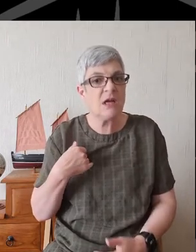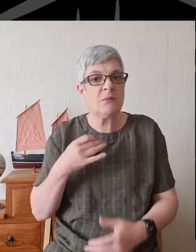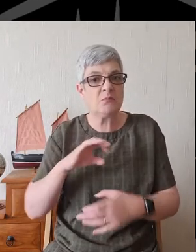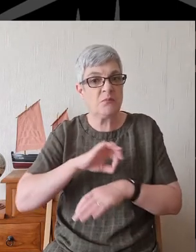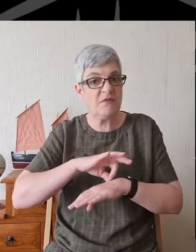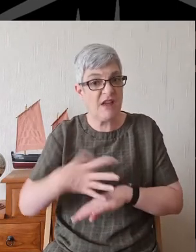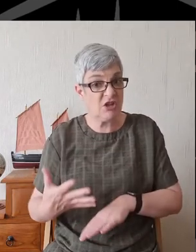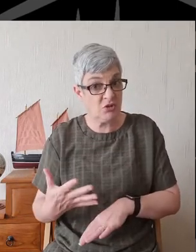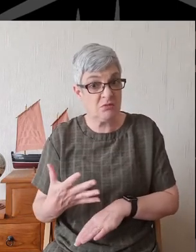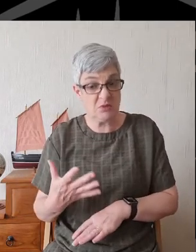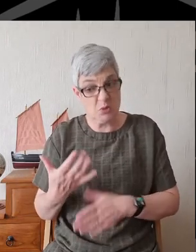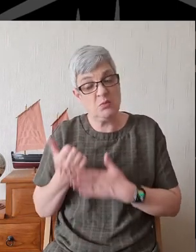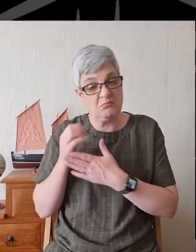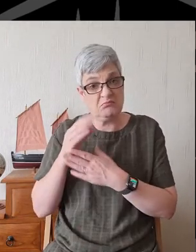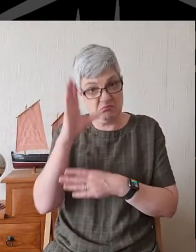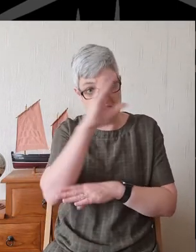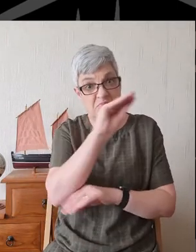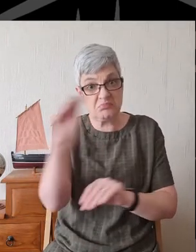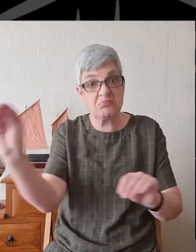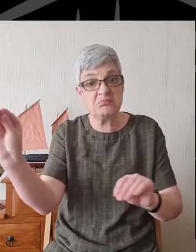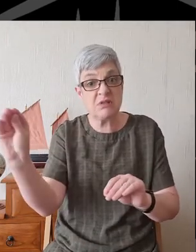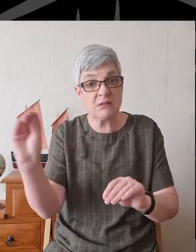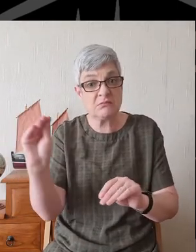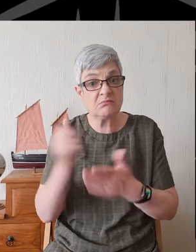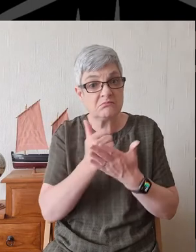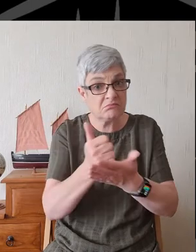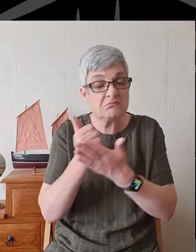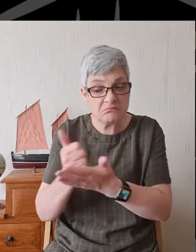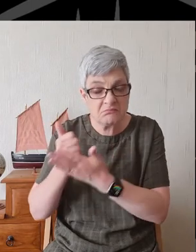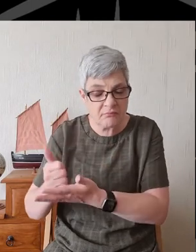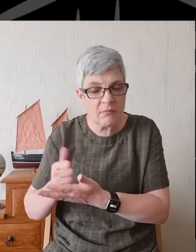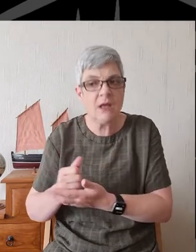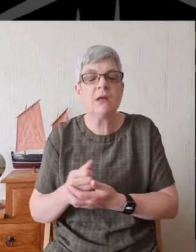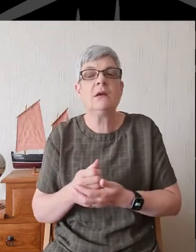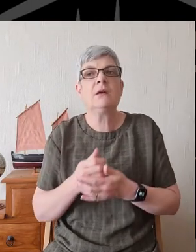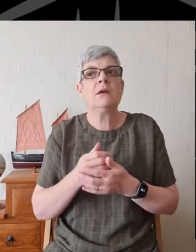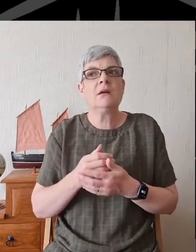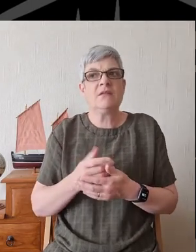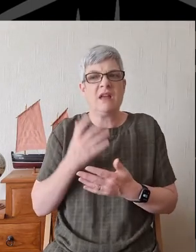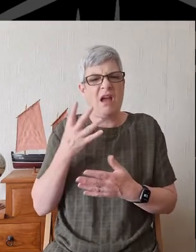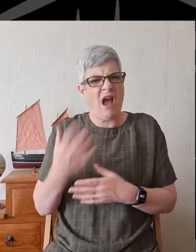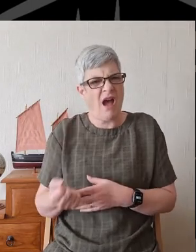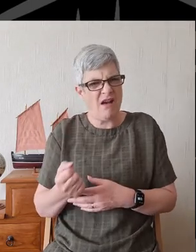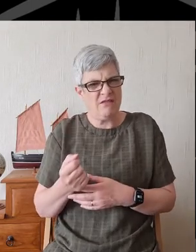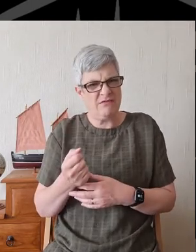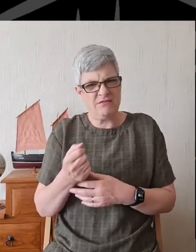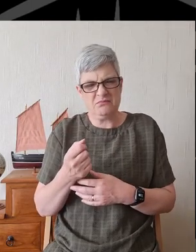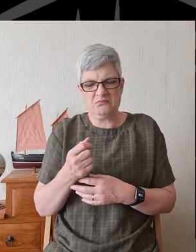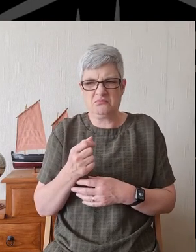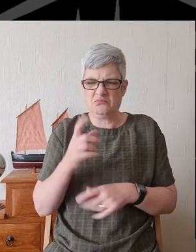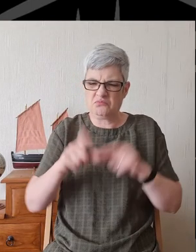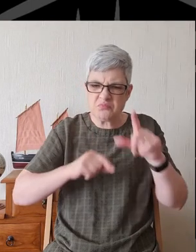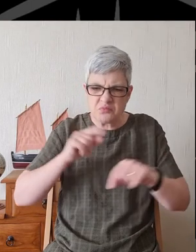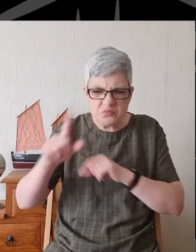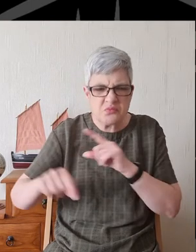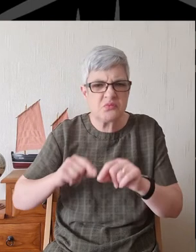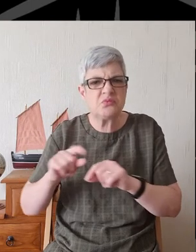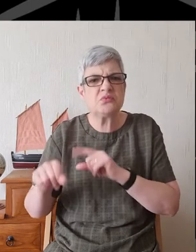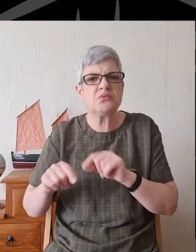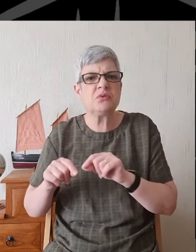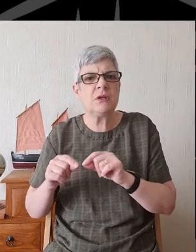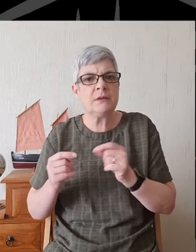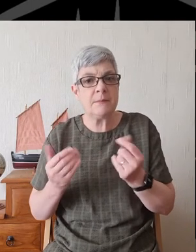them They have difficult choices to make Trying to balance the educational needs